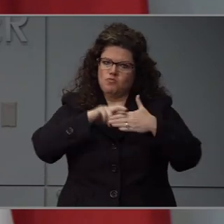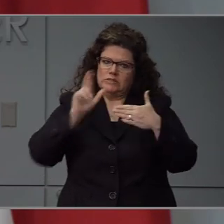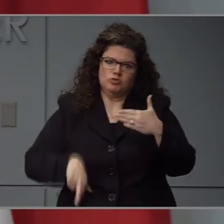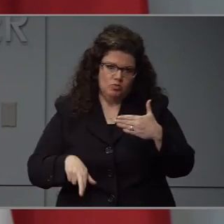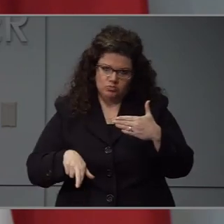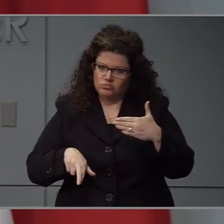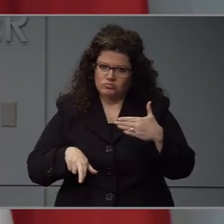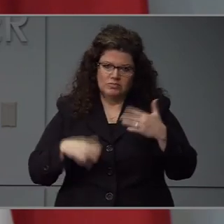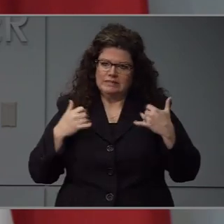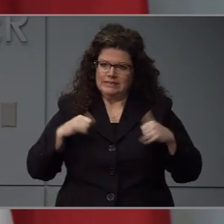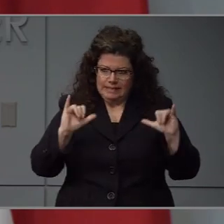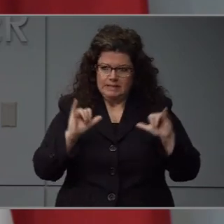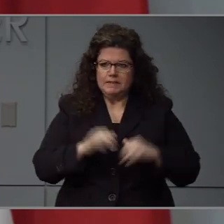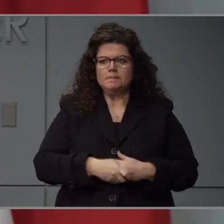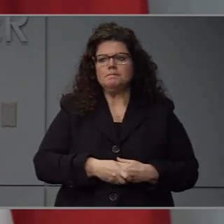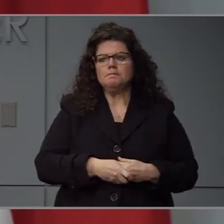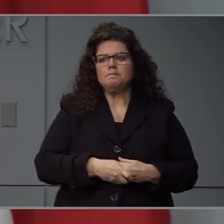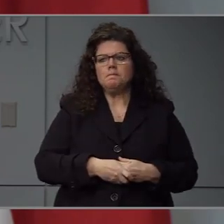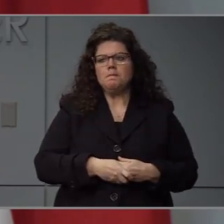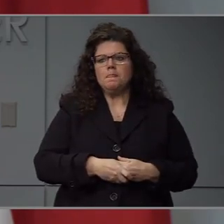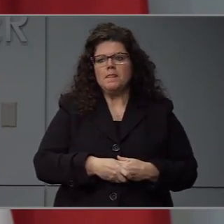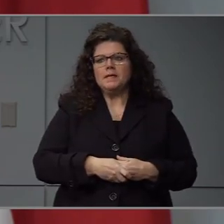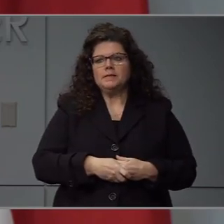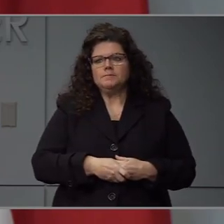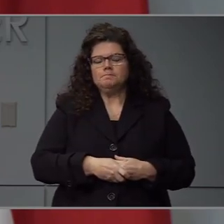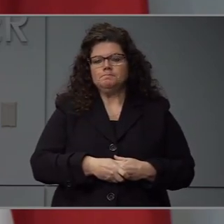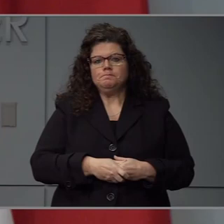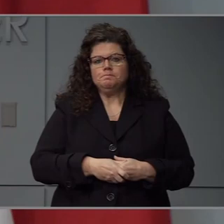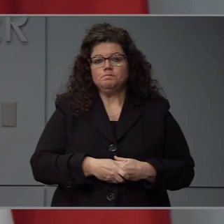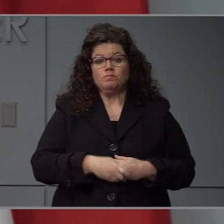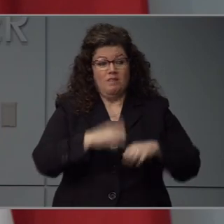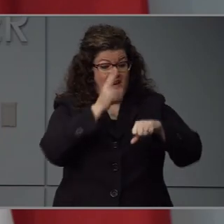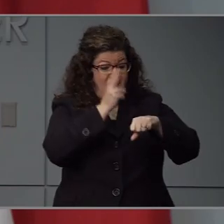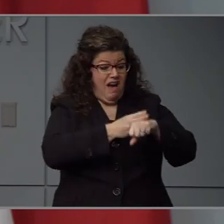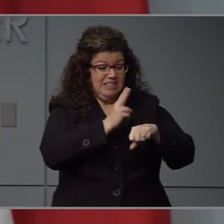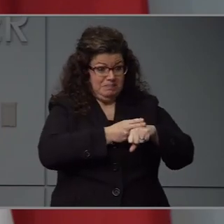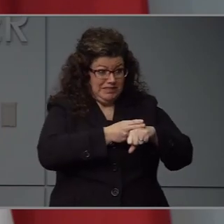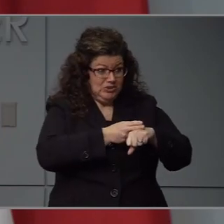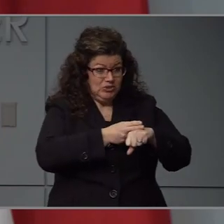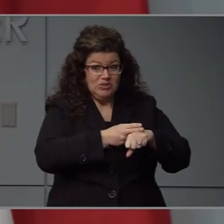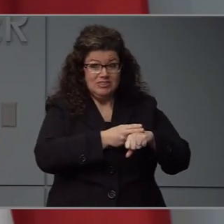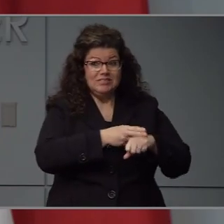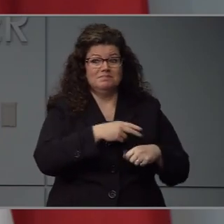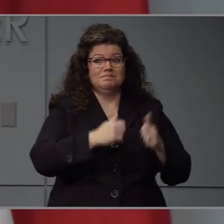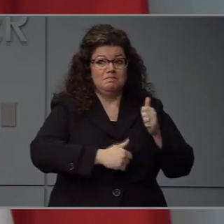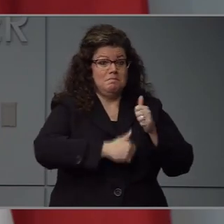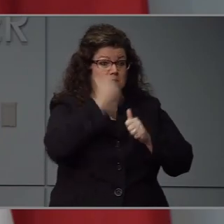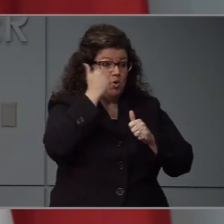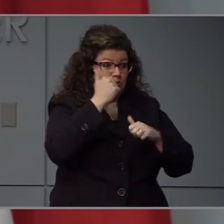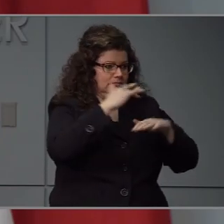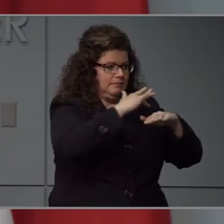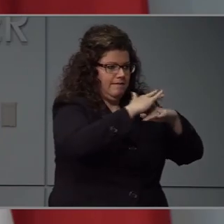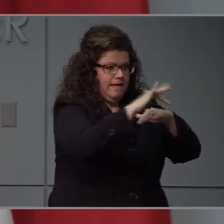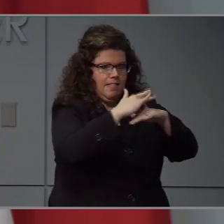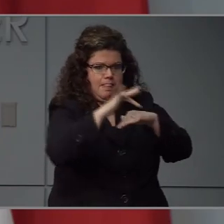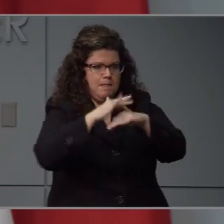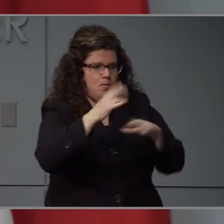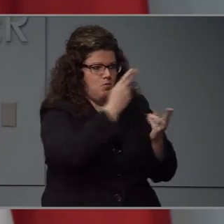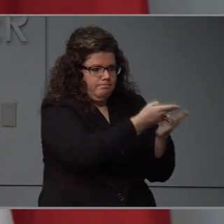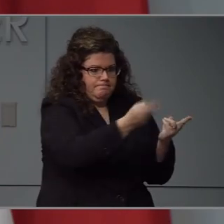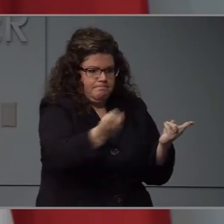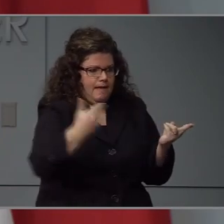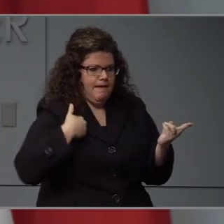We know that 39 percent of our inpatient hospital beds are empty and about